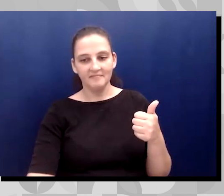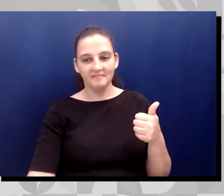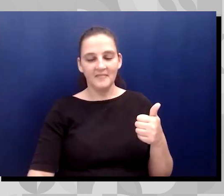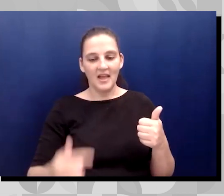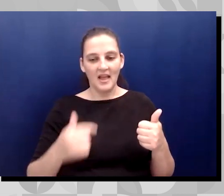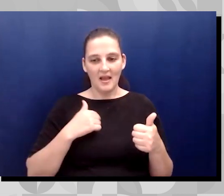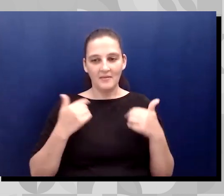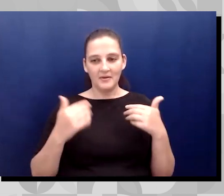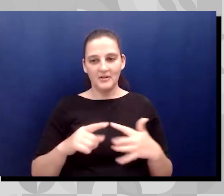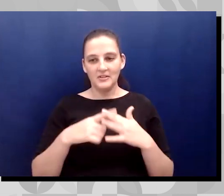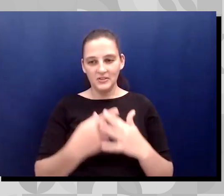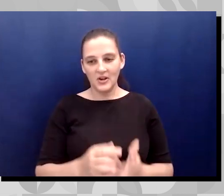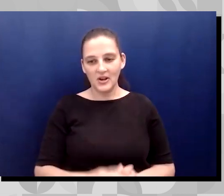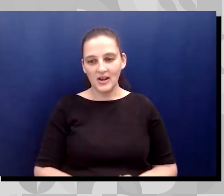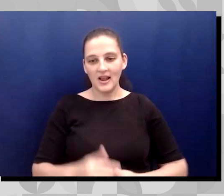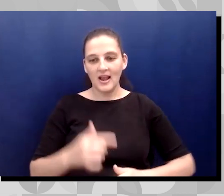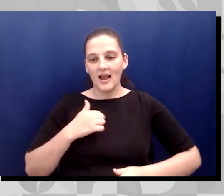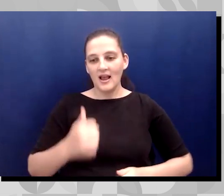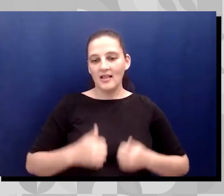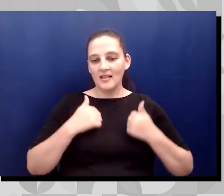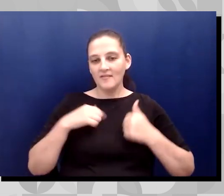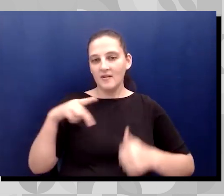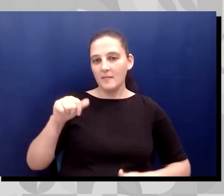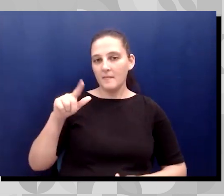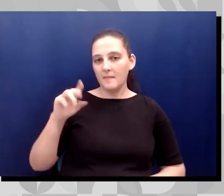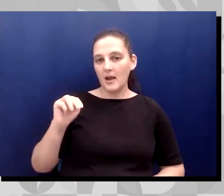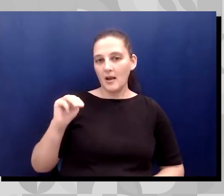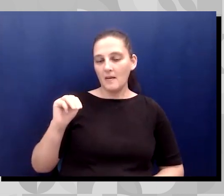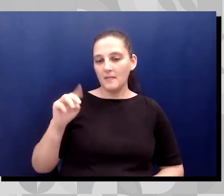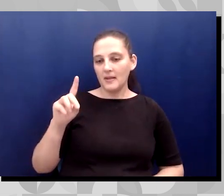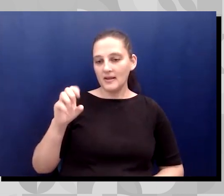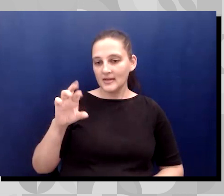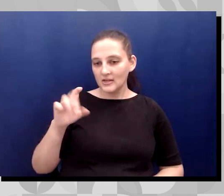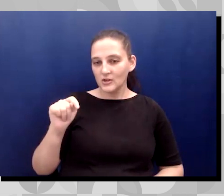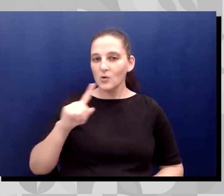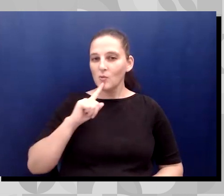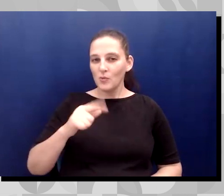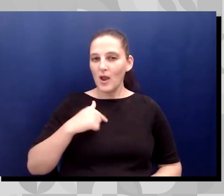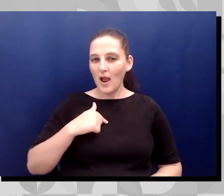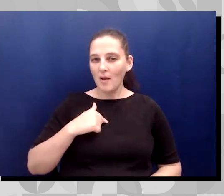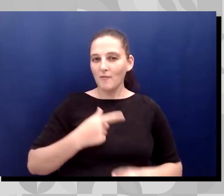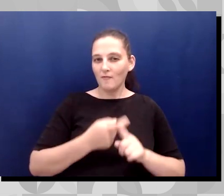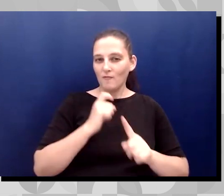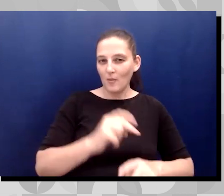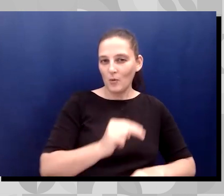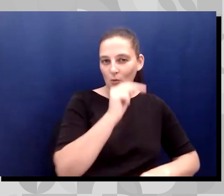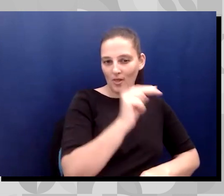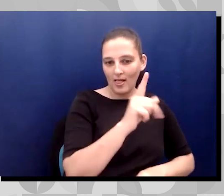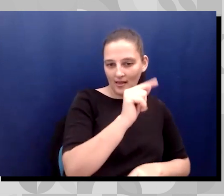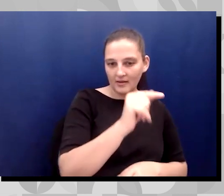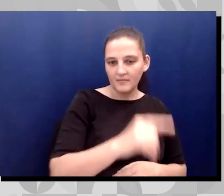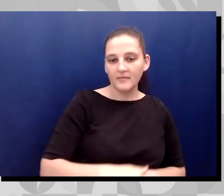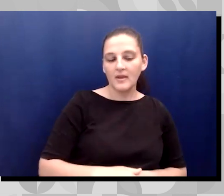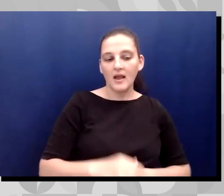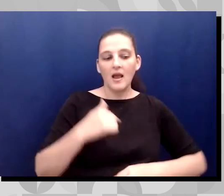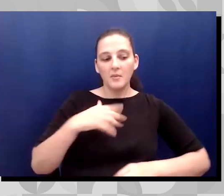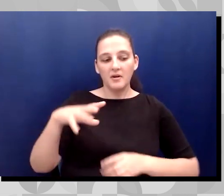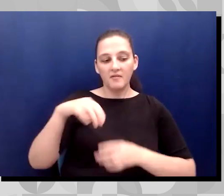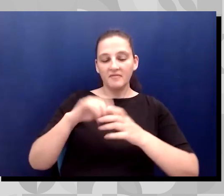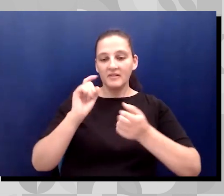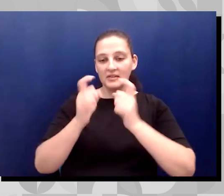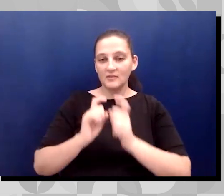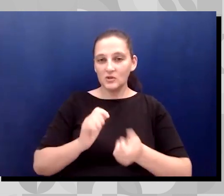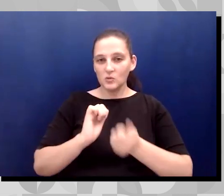live in Palm desert and I'm actually from North of LA. Um, so I've been on the adaptive sports path for about 12